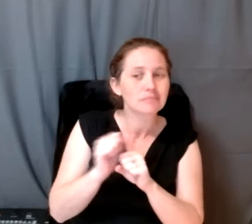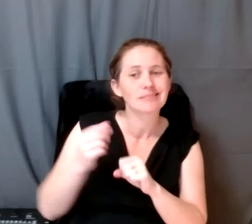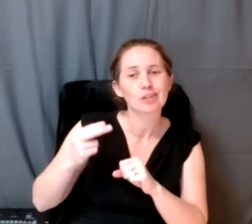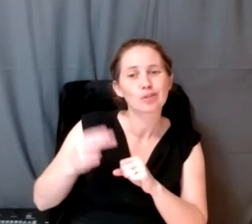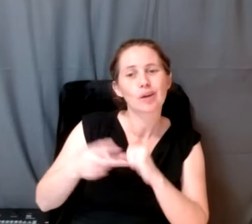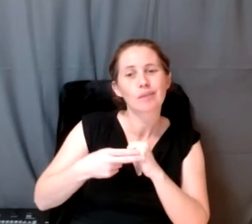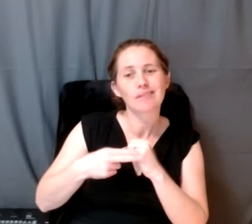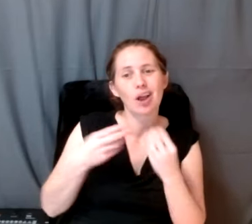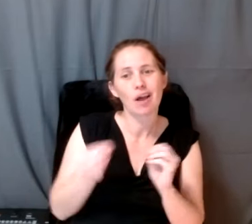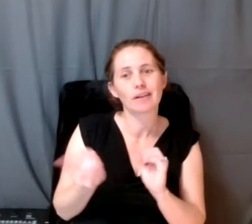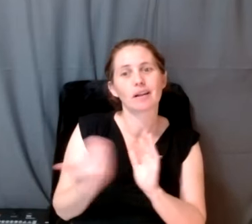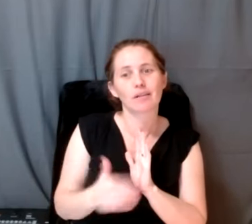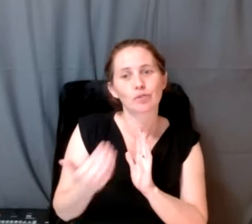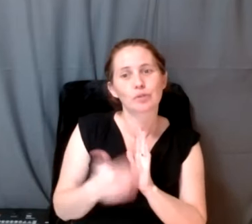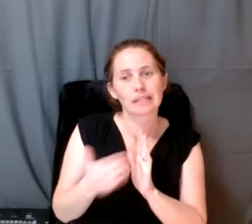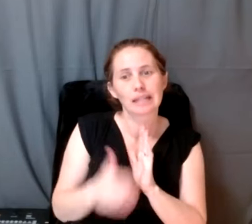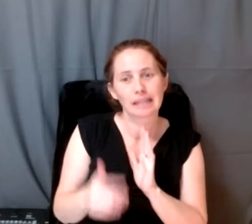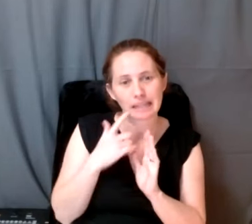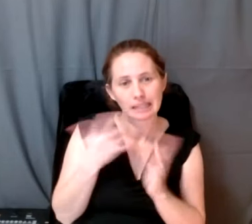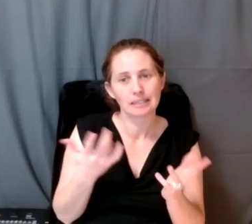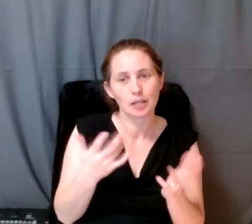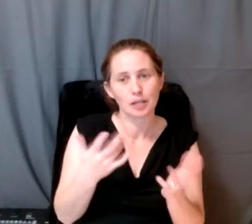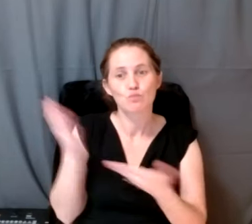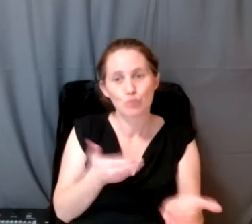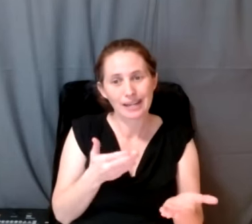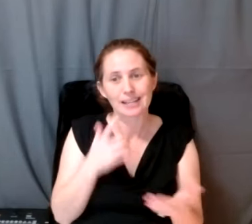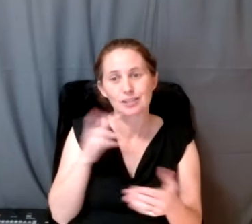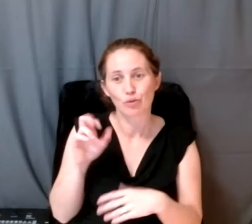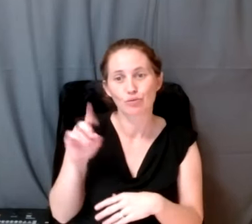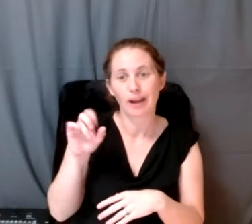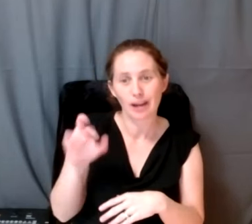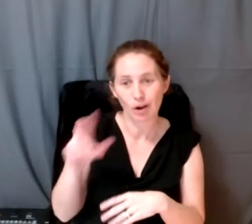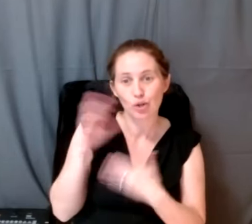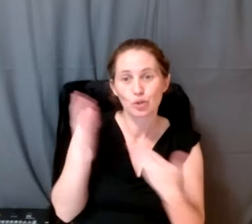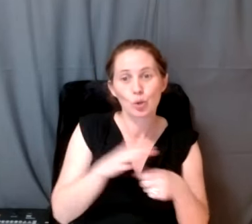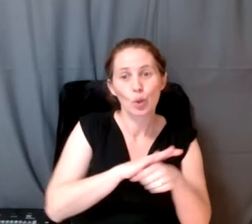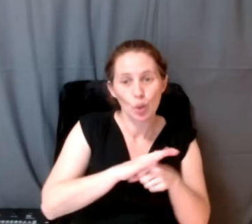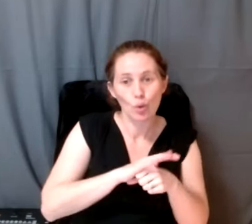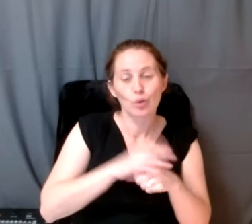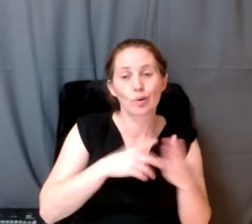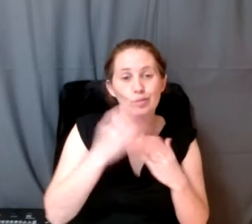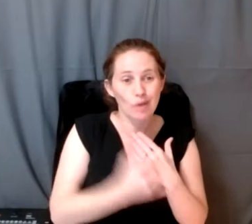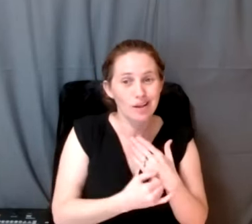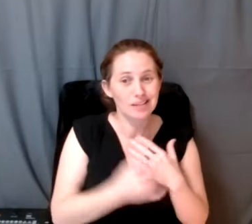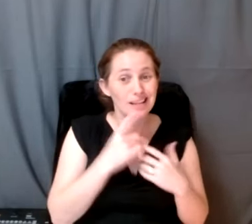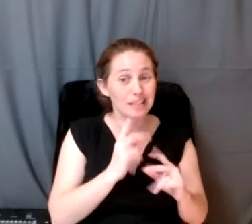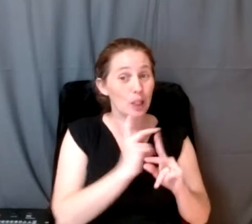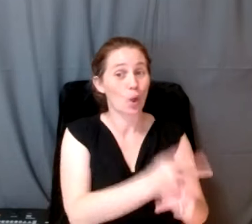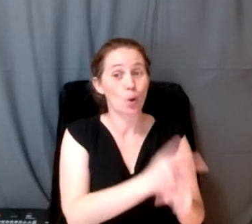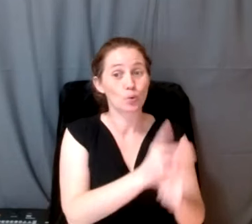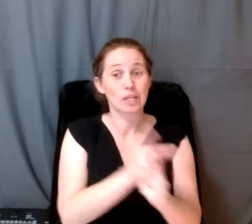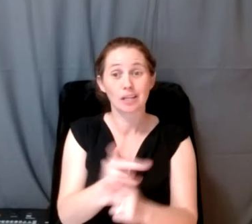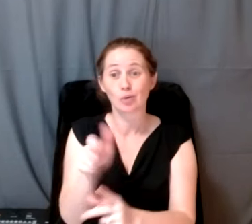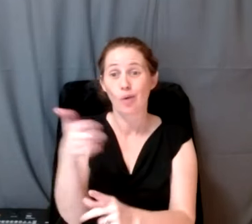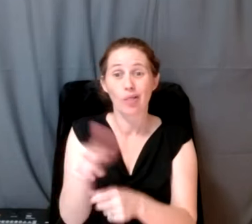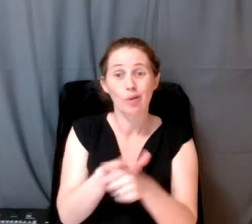office routinely brings its ground penetrating radar to local CRM projects and loans it out to other local